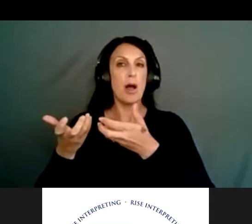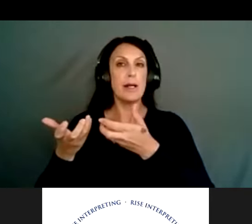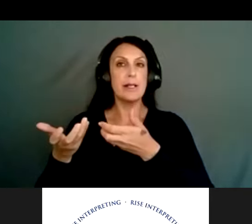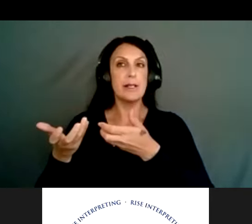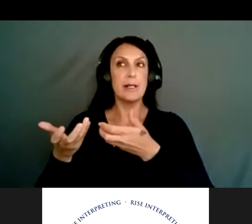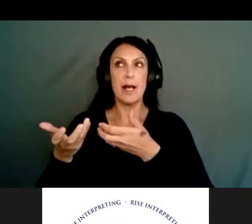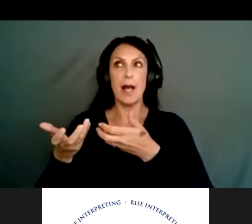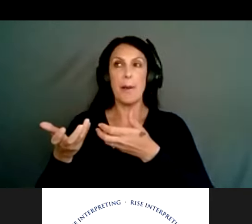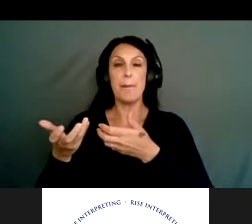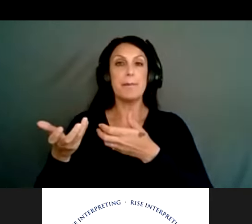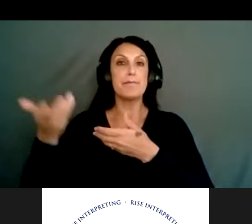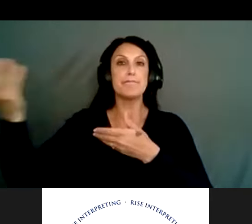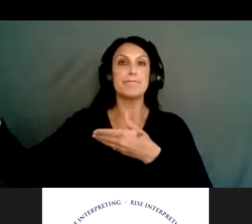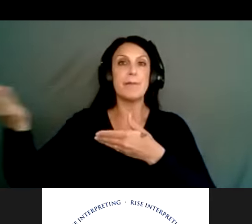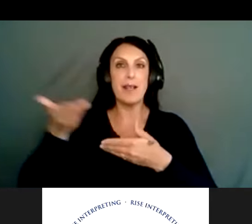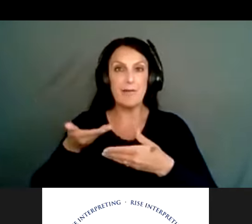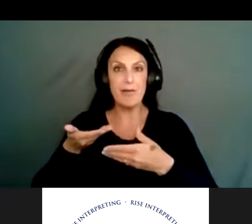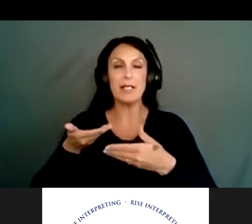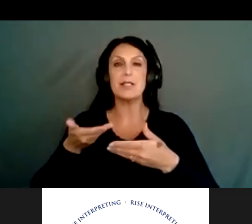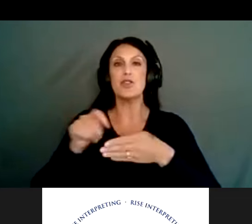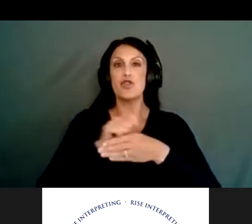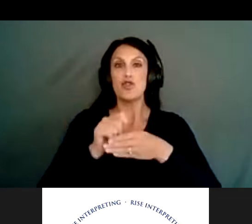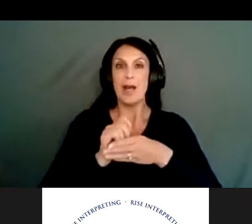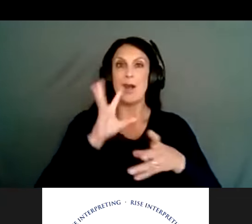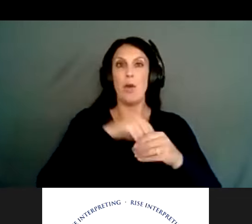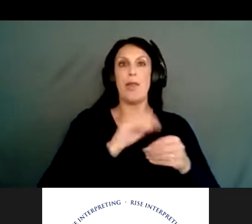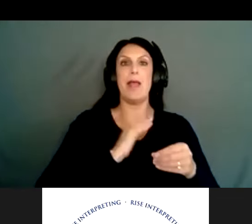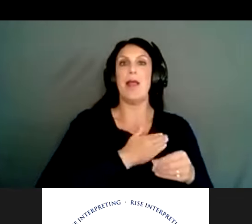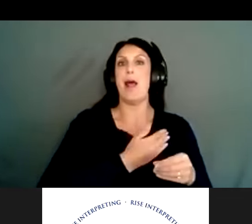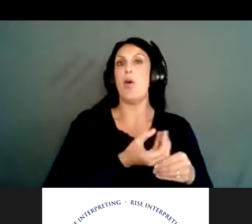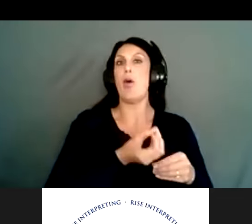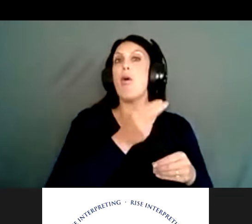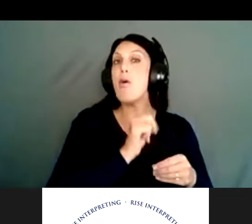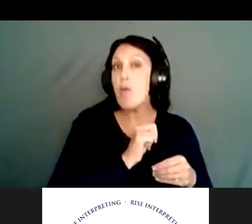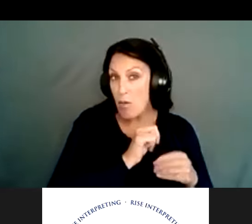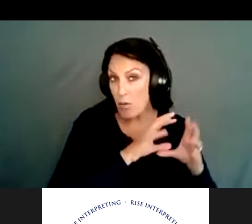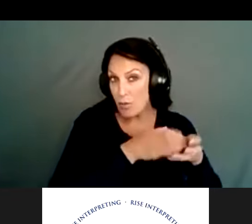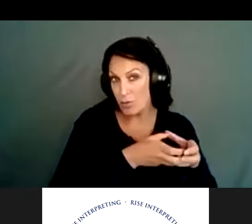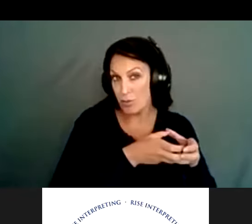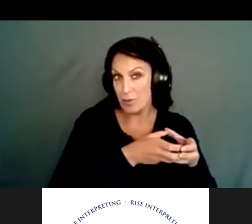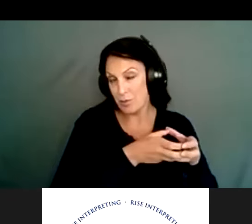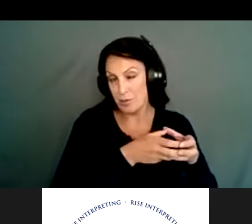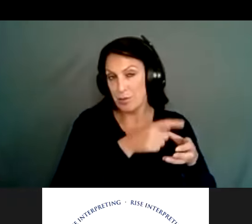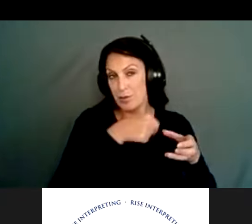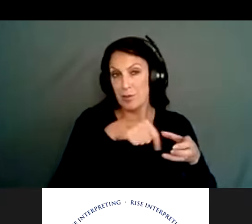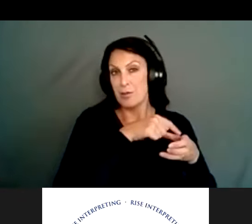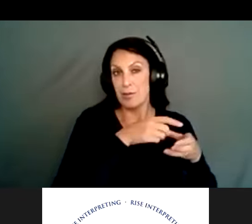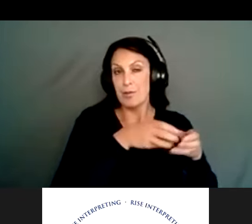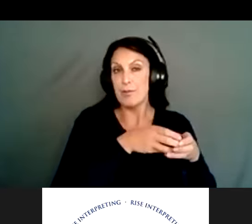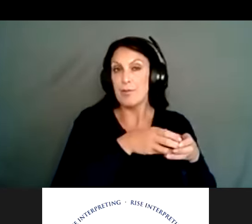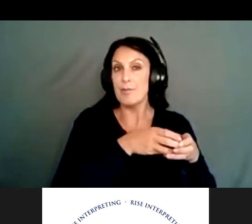uh, training within our own subcommittee, uh, because definitely I think within the field of suicide prevention, um,